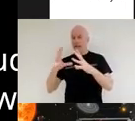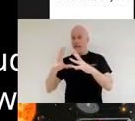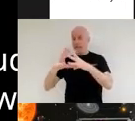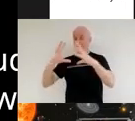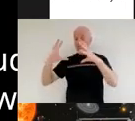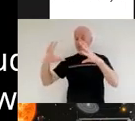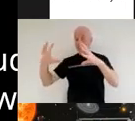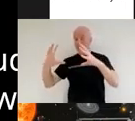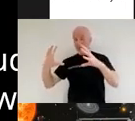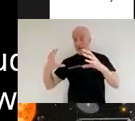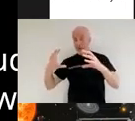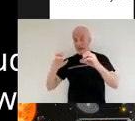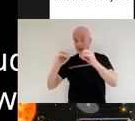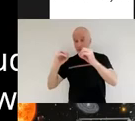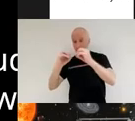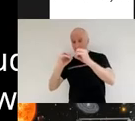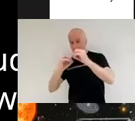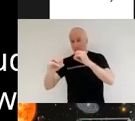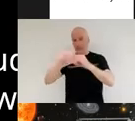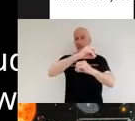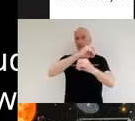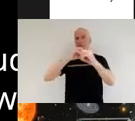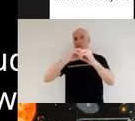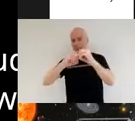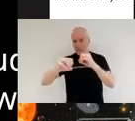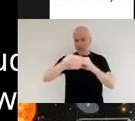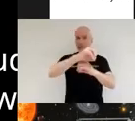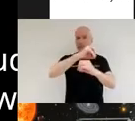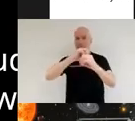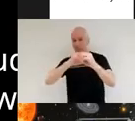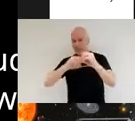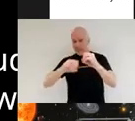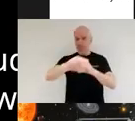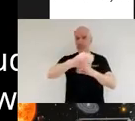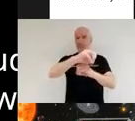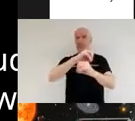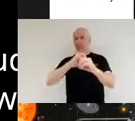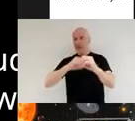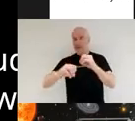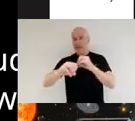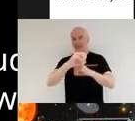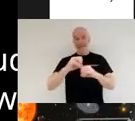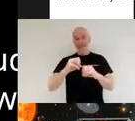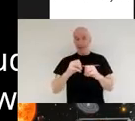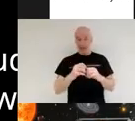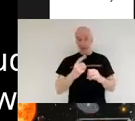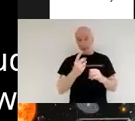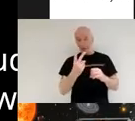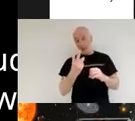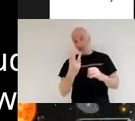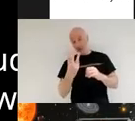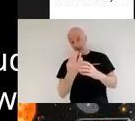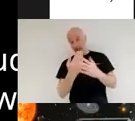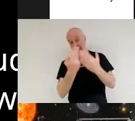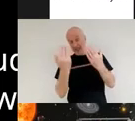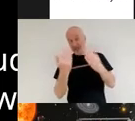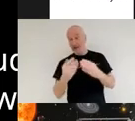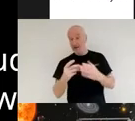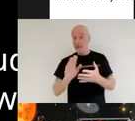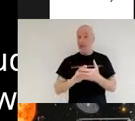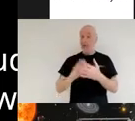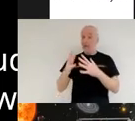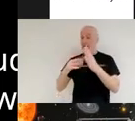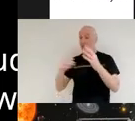just days but what web's going to be able to do is give us unparalleled data about the atmosphere